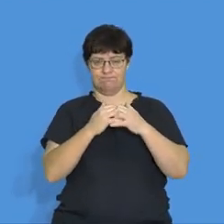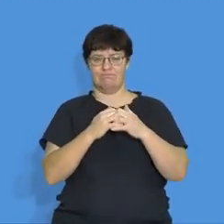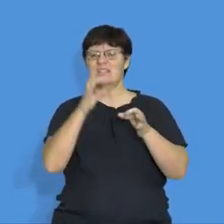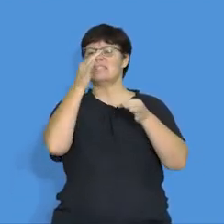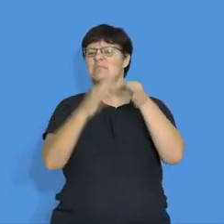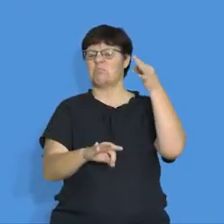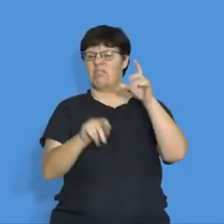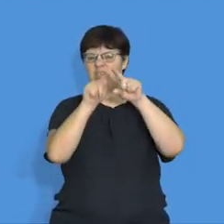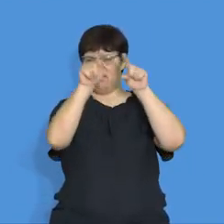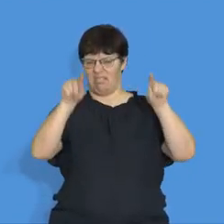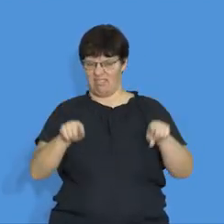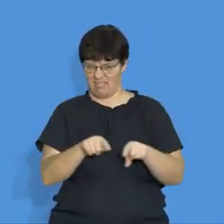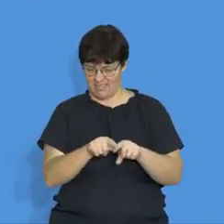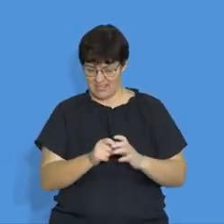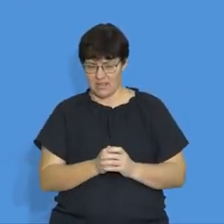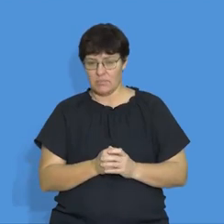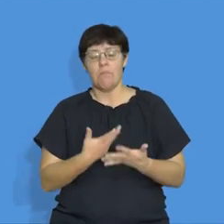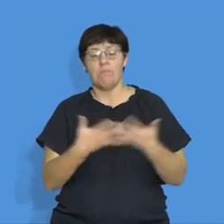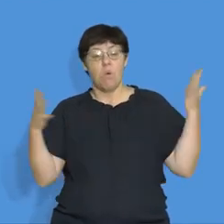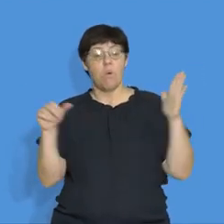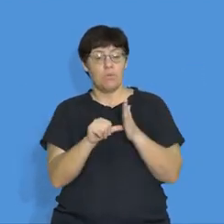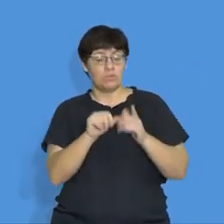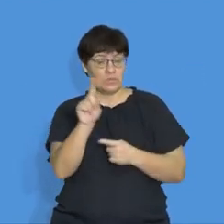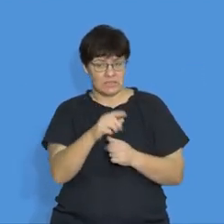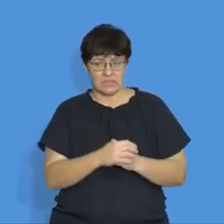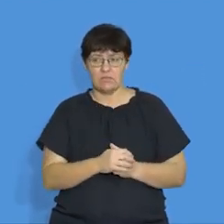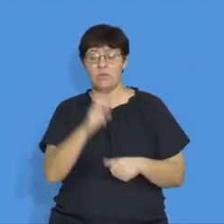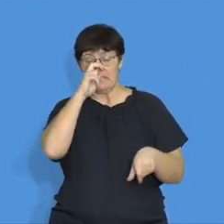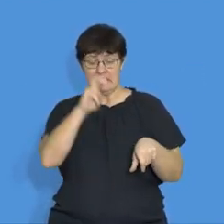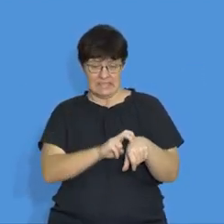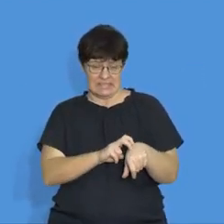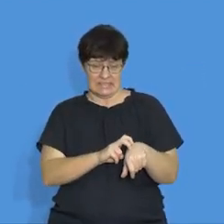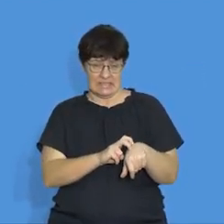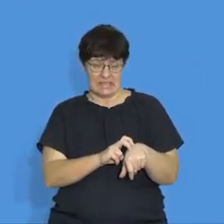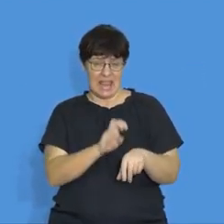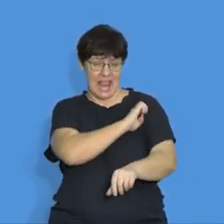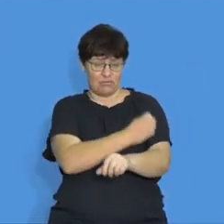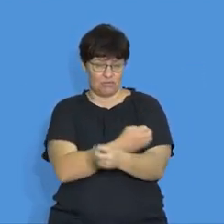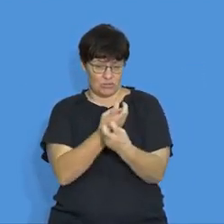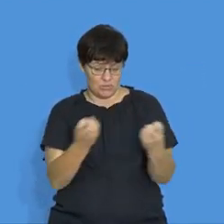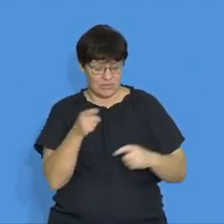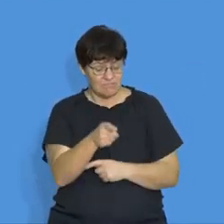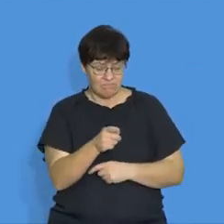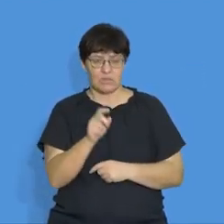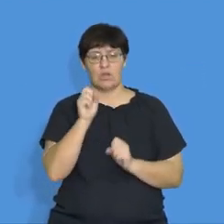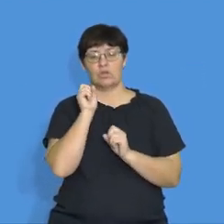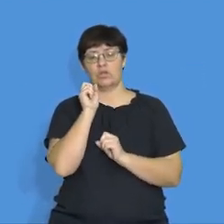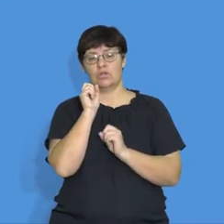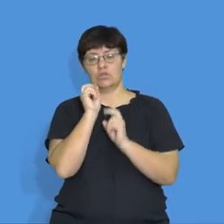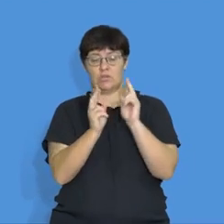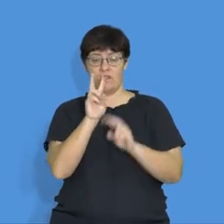What are some of the things or the most important things? You need a source of energy, which is a 12-volt battery in this case, right?